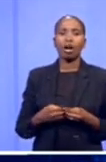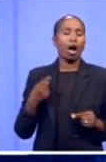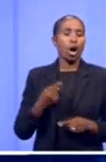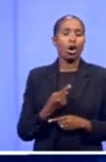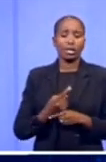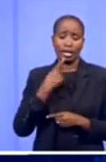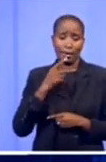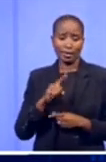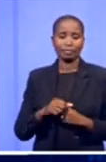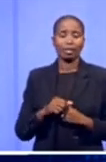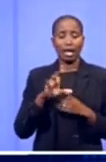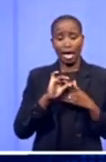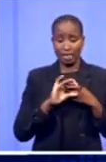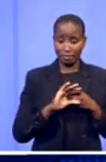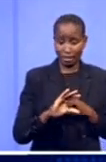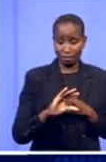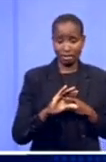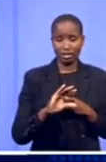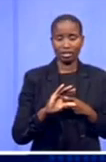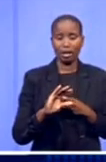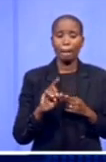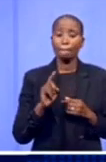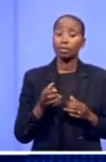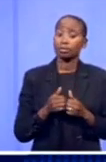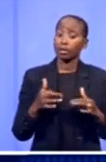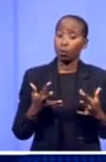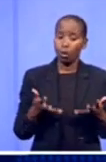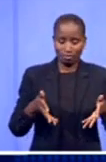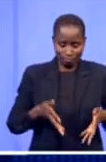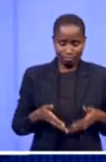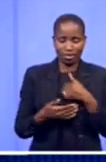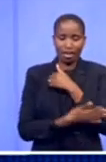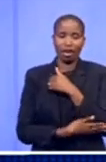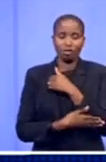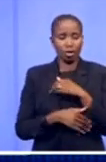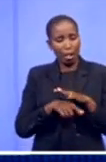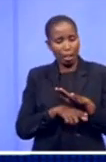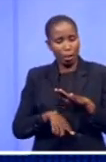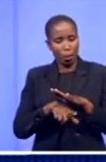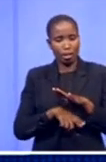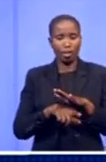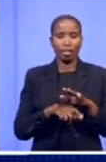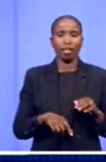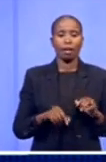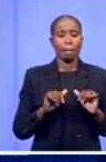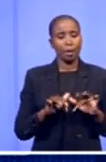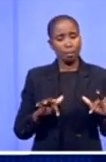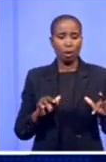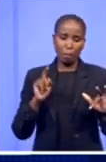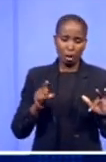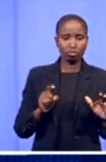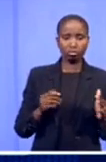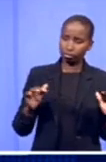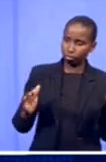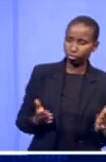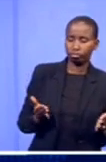domestic investment. It's important that local investors are showcased and encouraged, incentivized to invest.